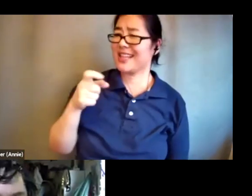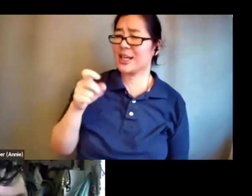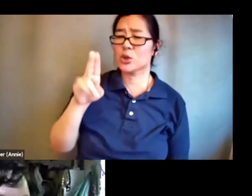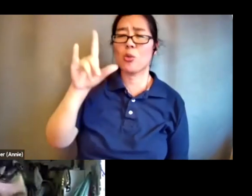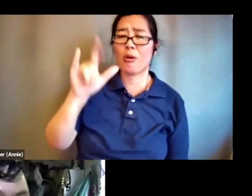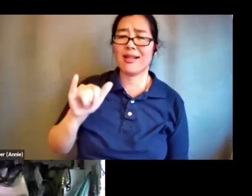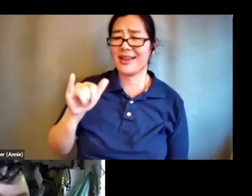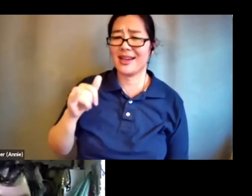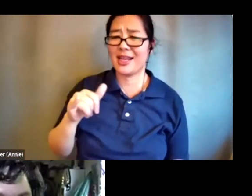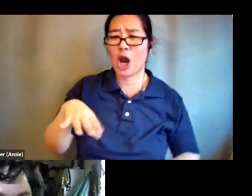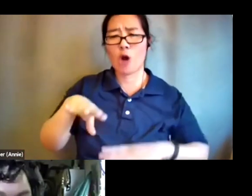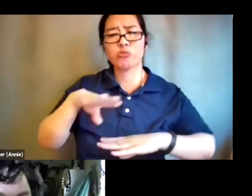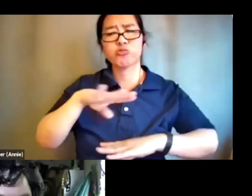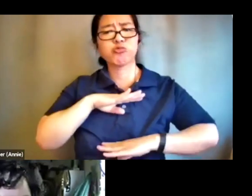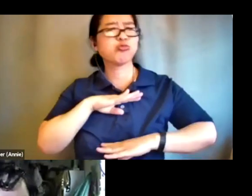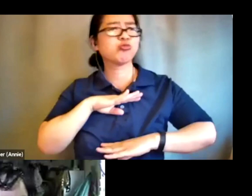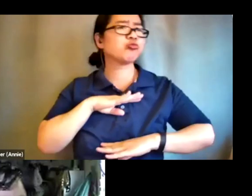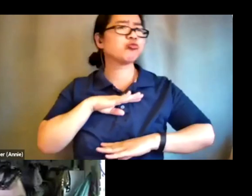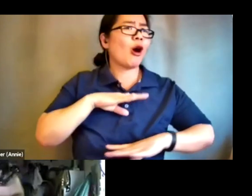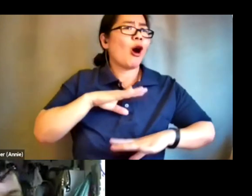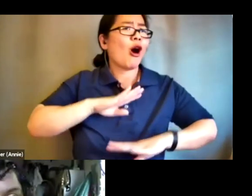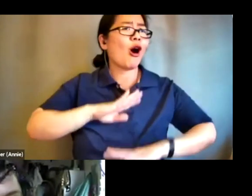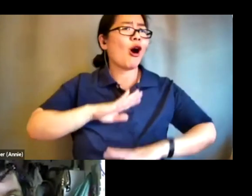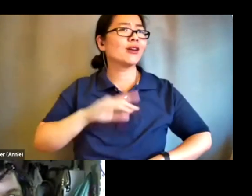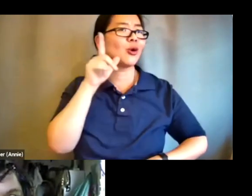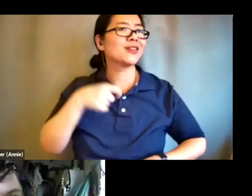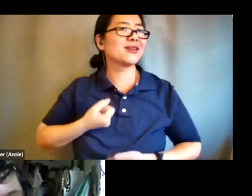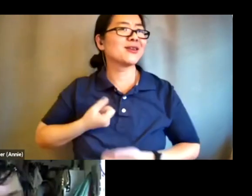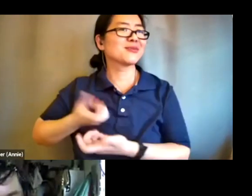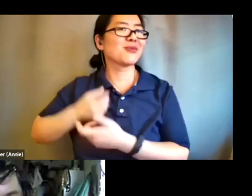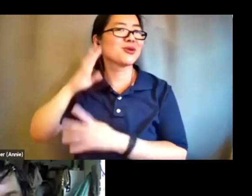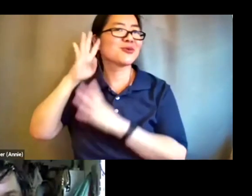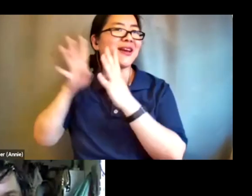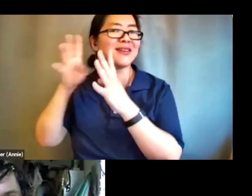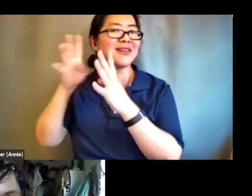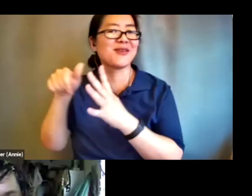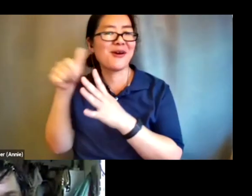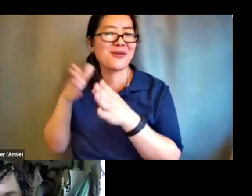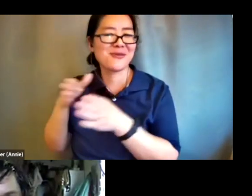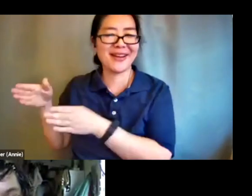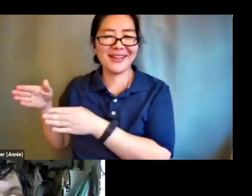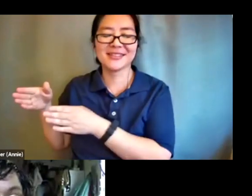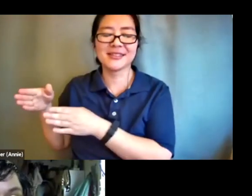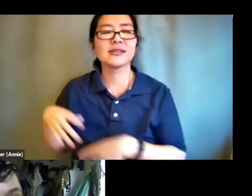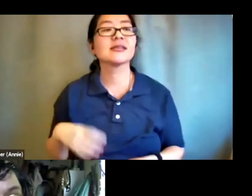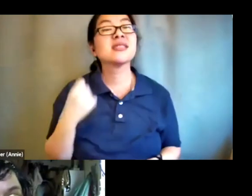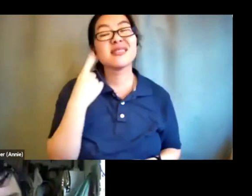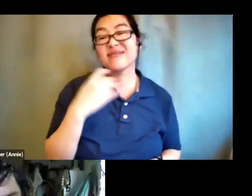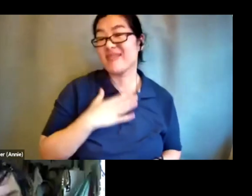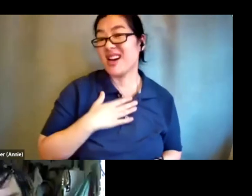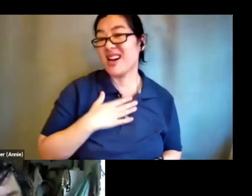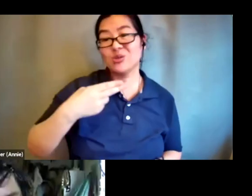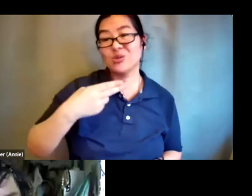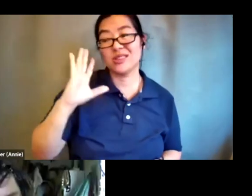be creative in other ways and i think that sometimes having had a history of being um not really having access